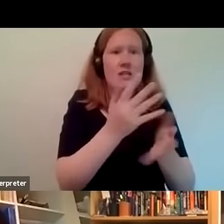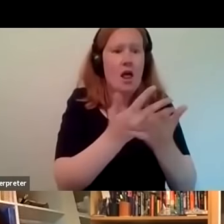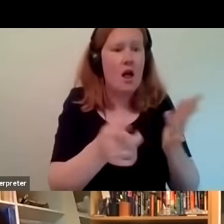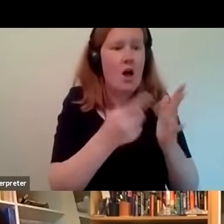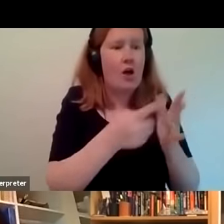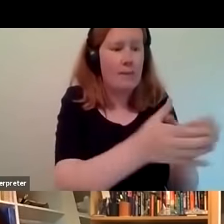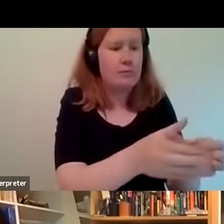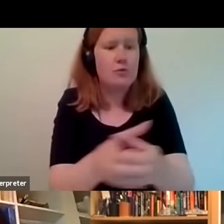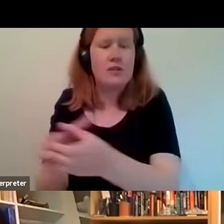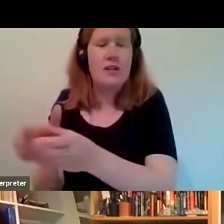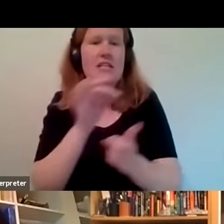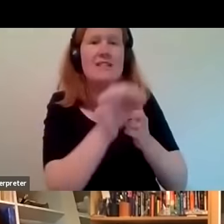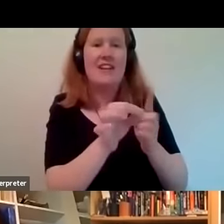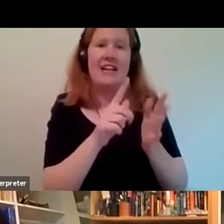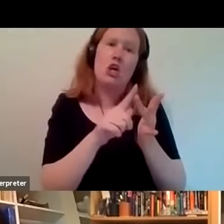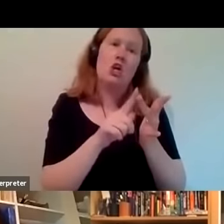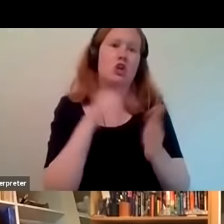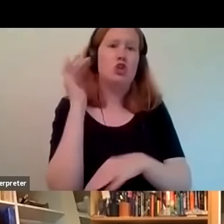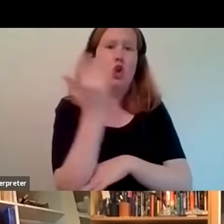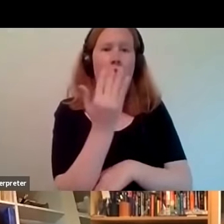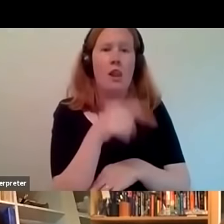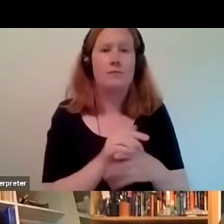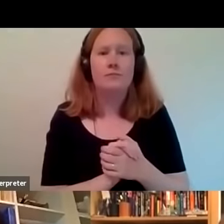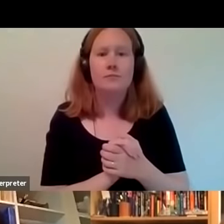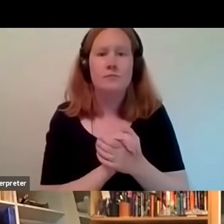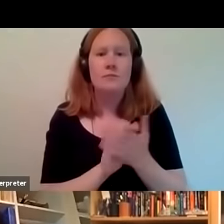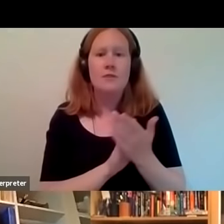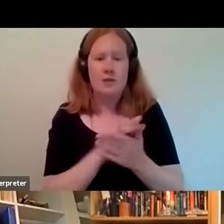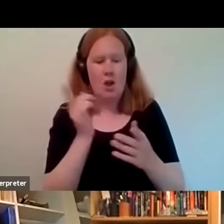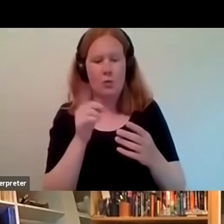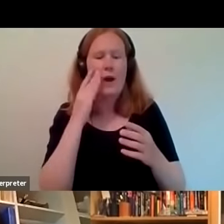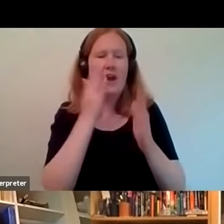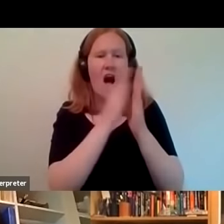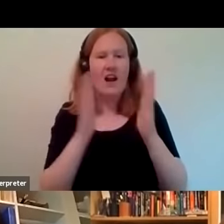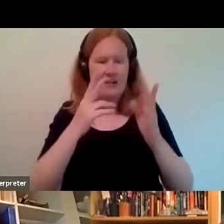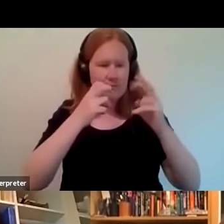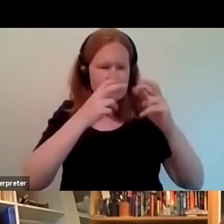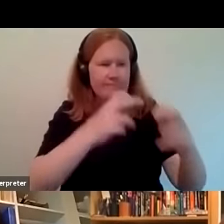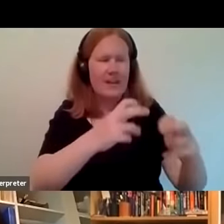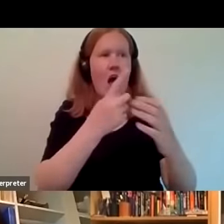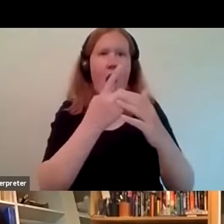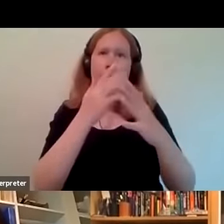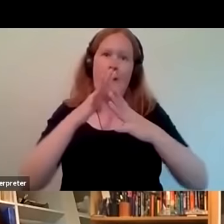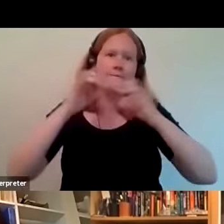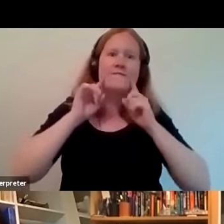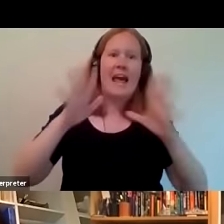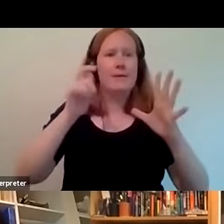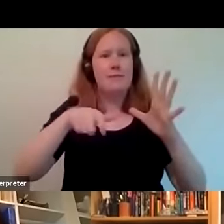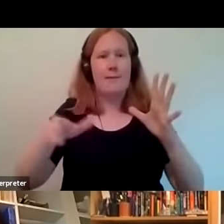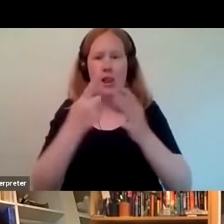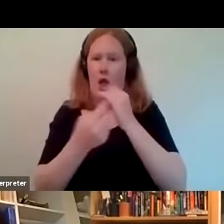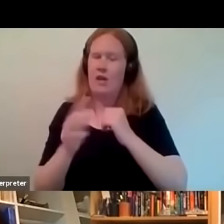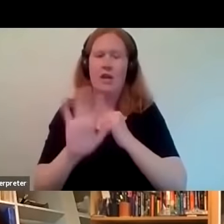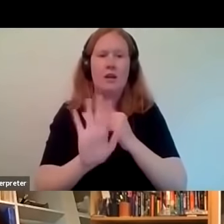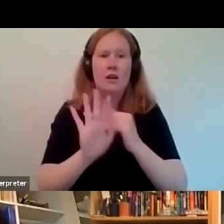particularly jungle as well but also what you will find in the archive is is not just high profile people from the borough you will find